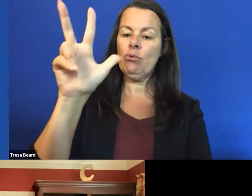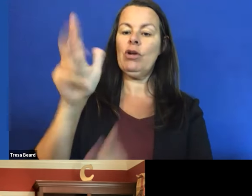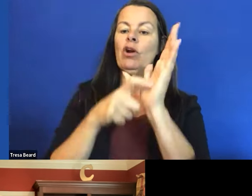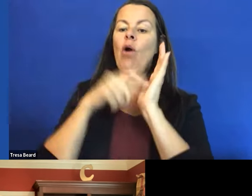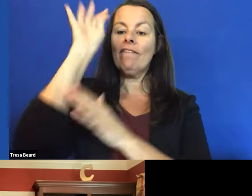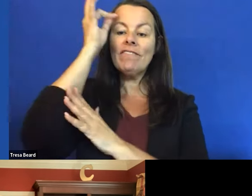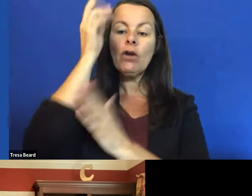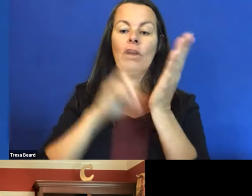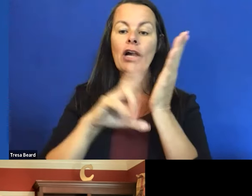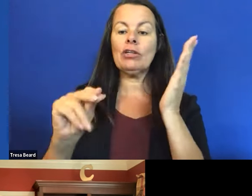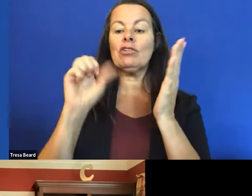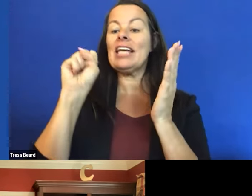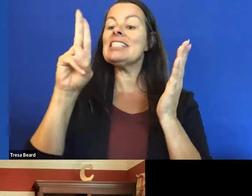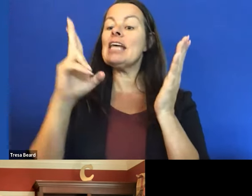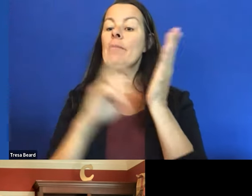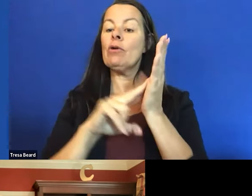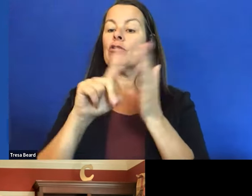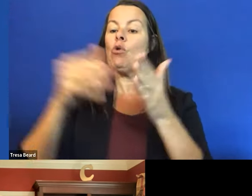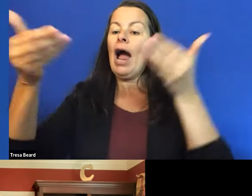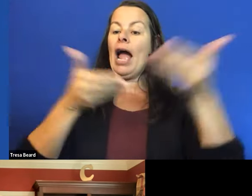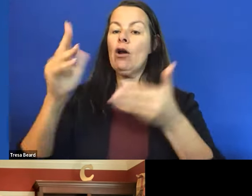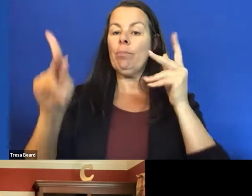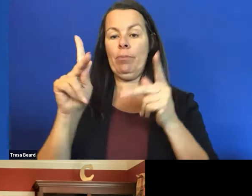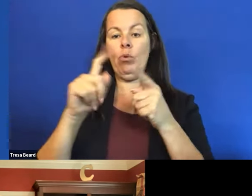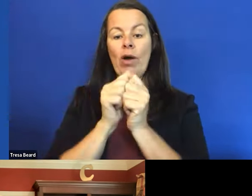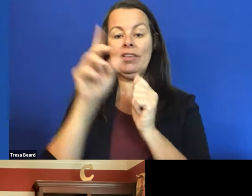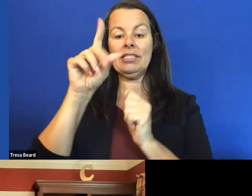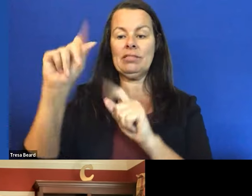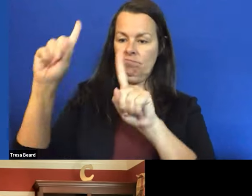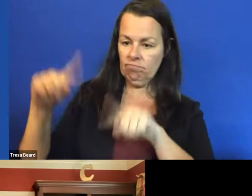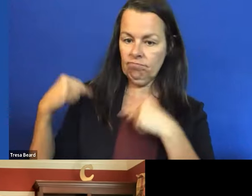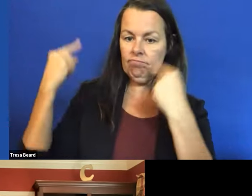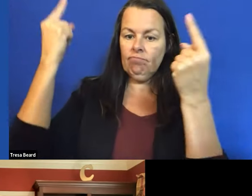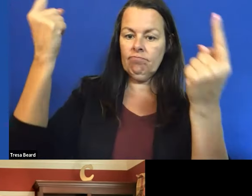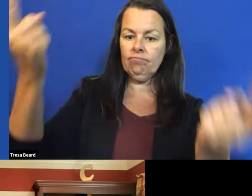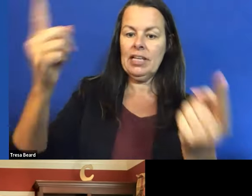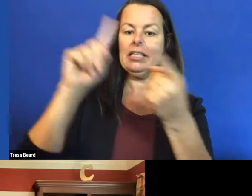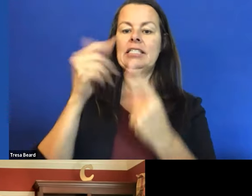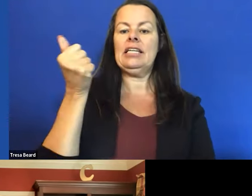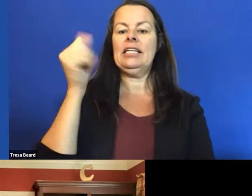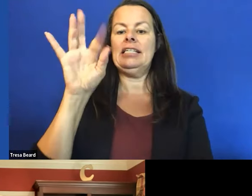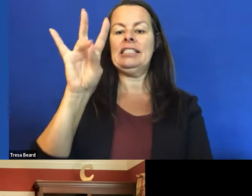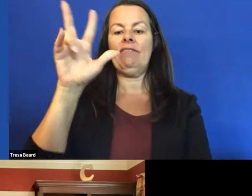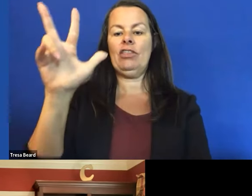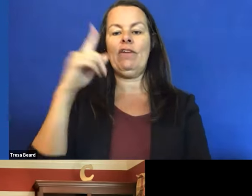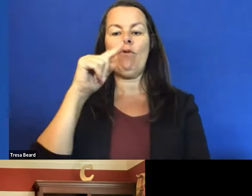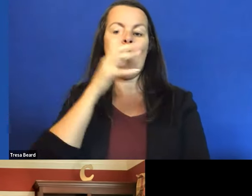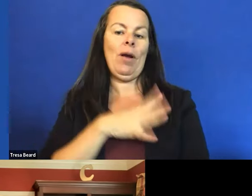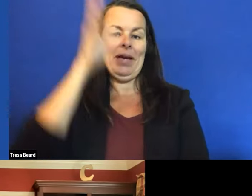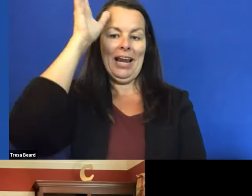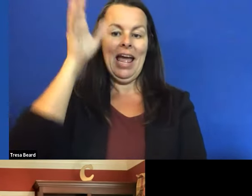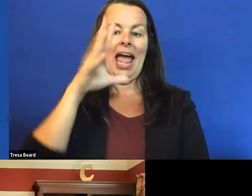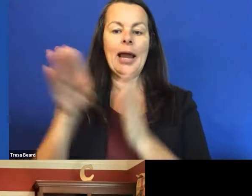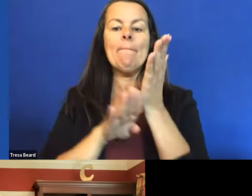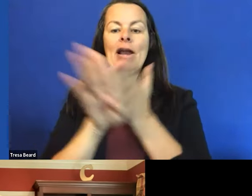with disabilities as they have been doing since 1973 for women and minorities. Tony, it is an absolute honor to have you